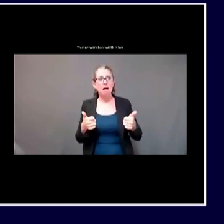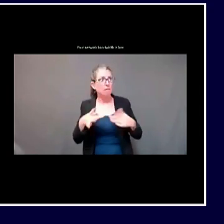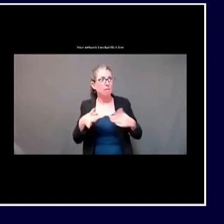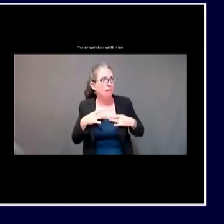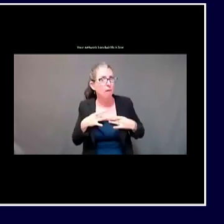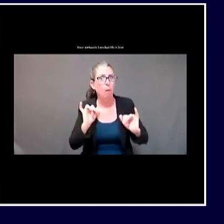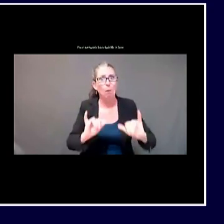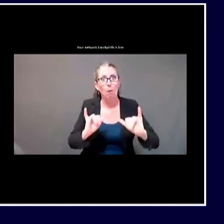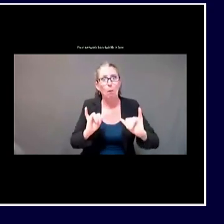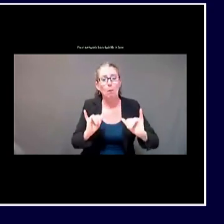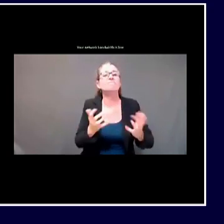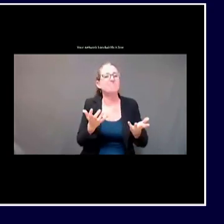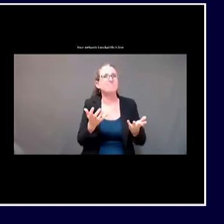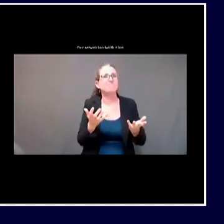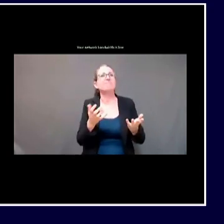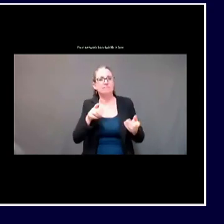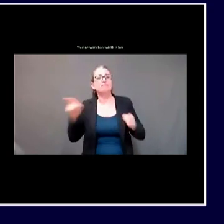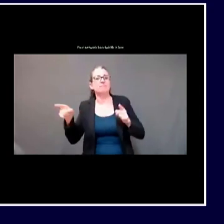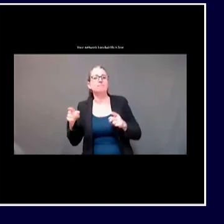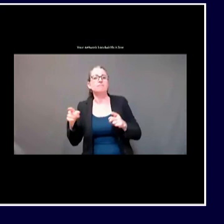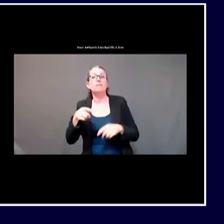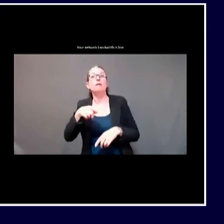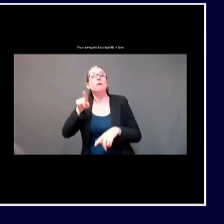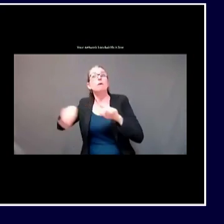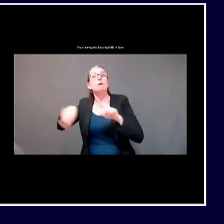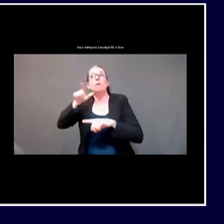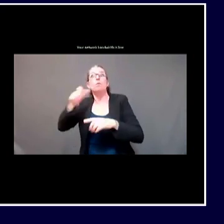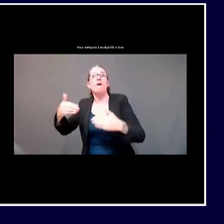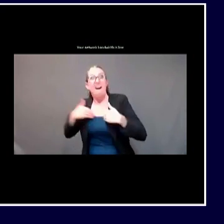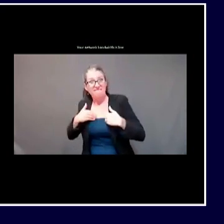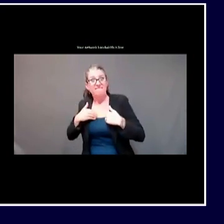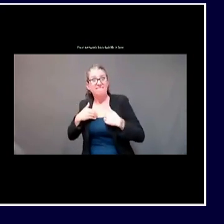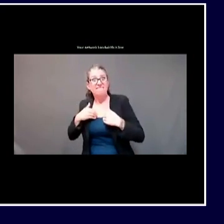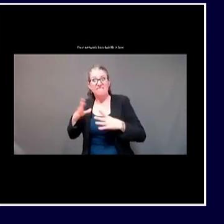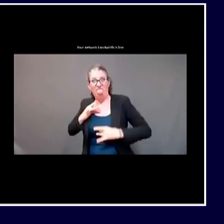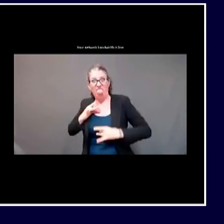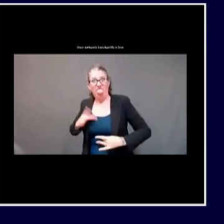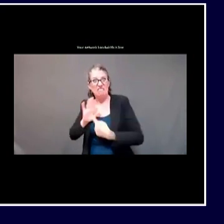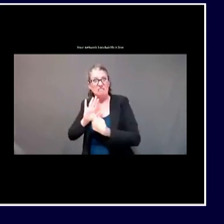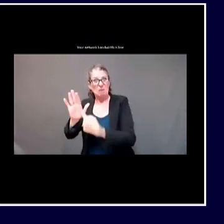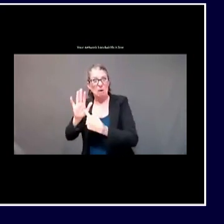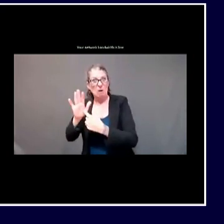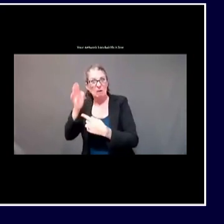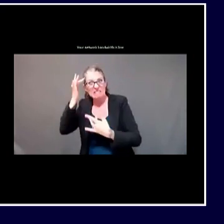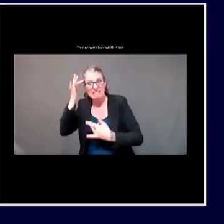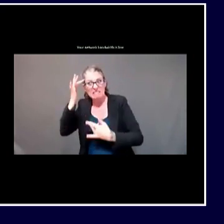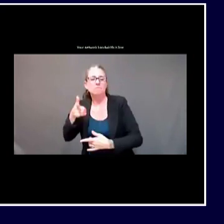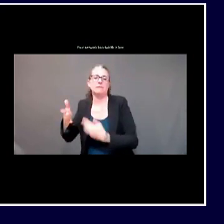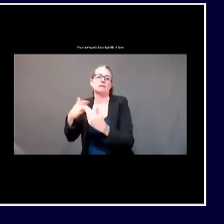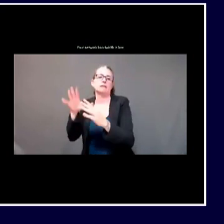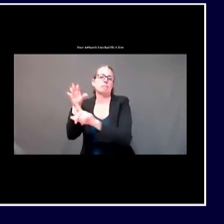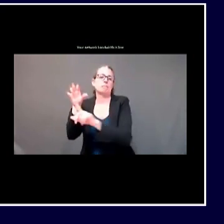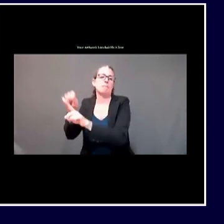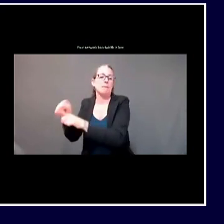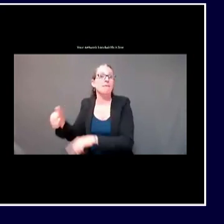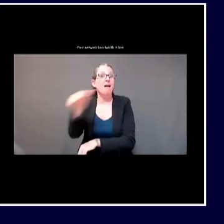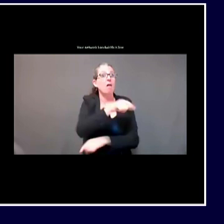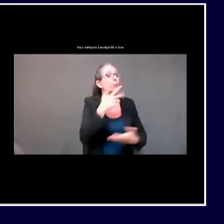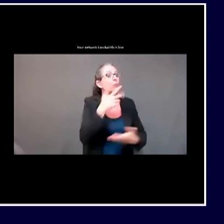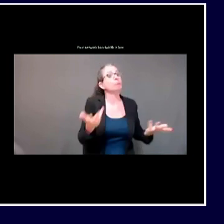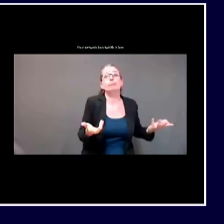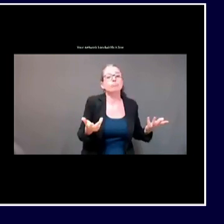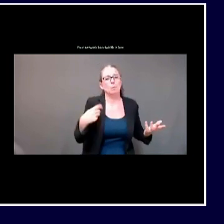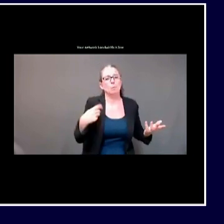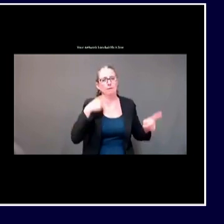not yet started showing symptoms. So at this phase of the outbreak investigation, that is not an atypical finding. Five of the cases